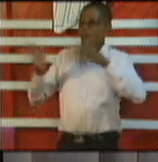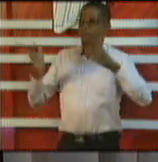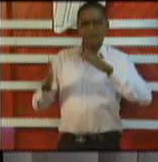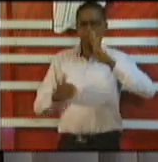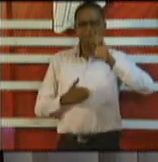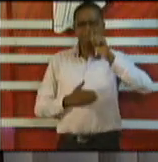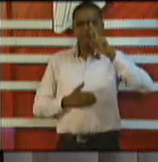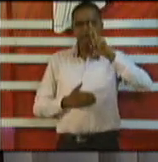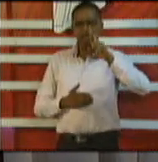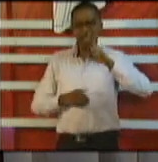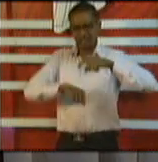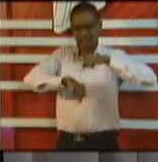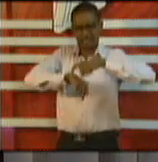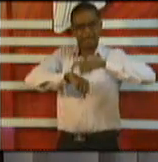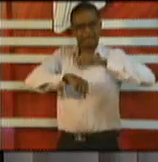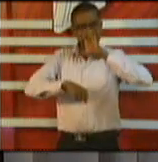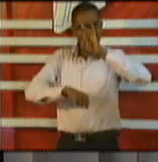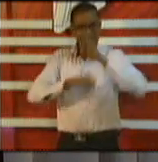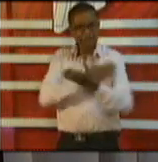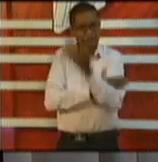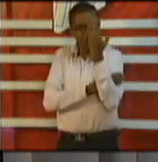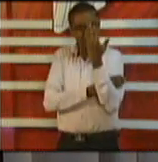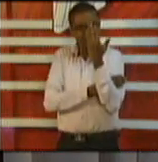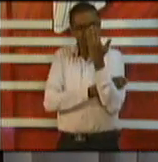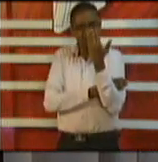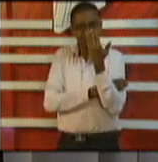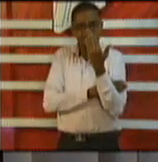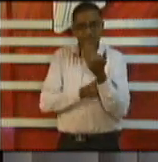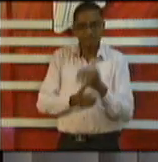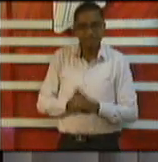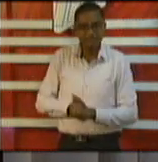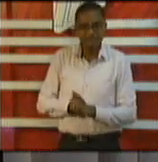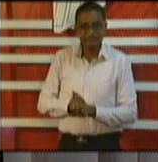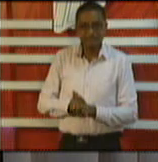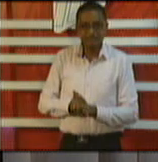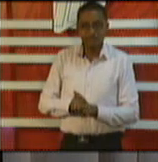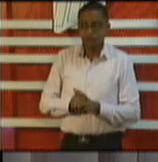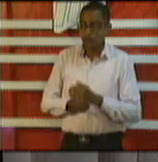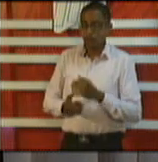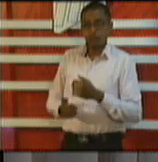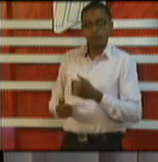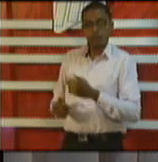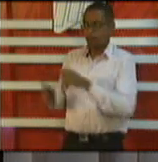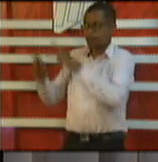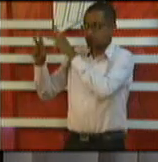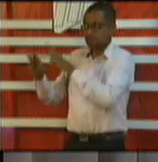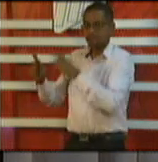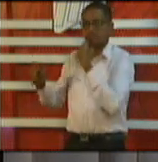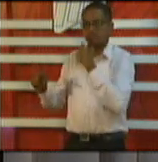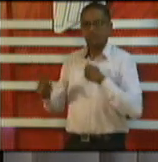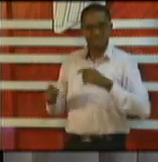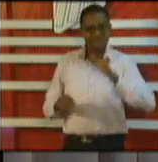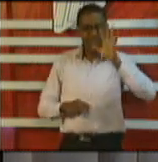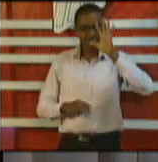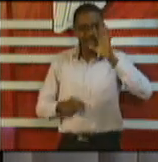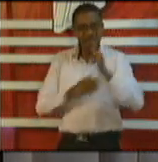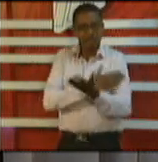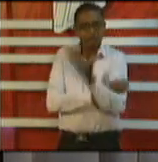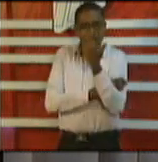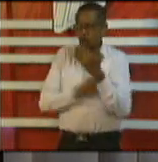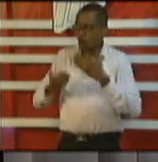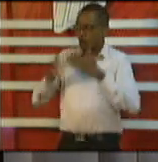I had a colleague who was telling me 5 a.m. in the morning I said absolutely not that is not something I can encourage. We have allowed